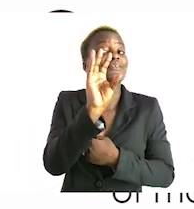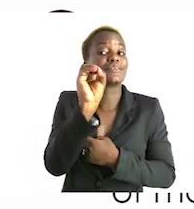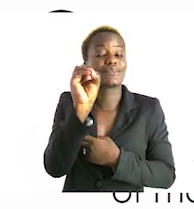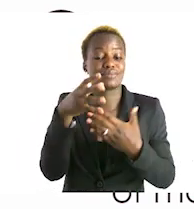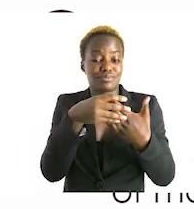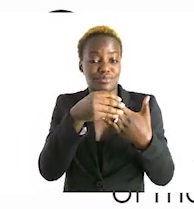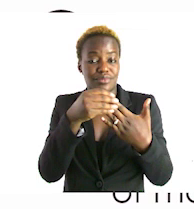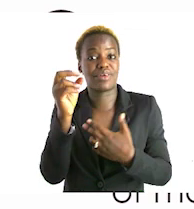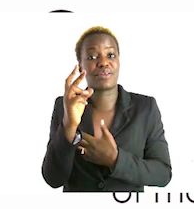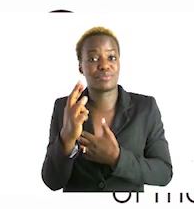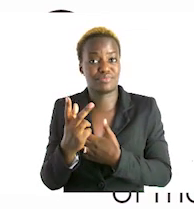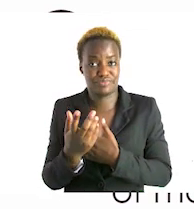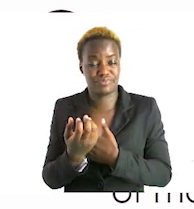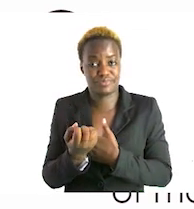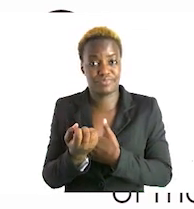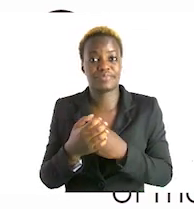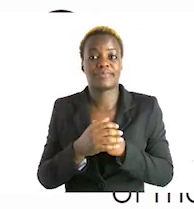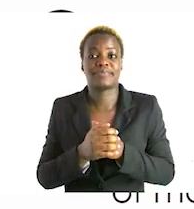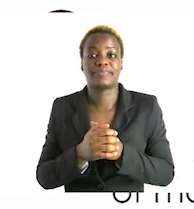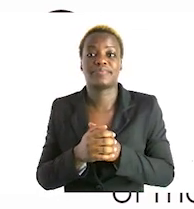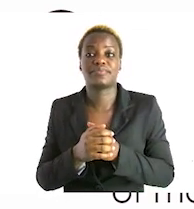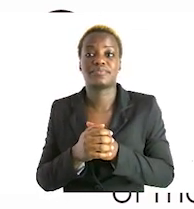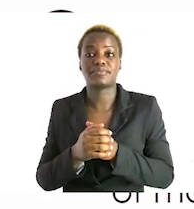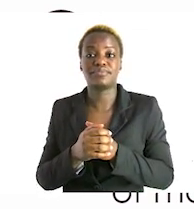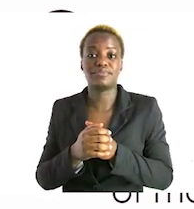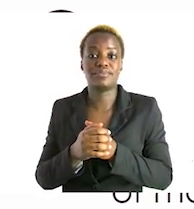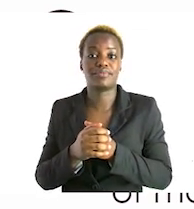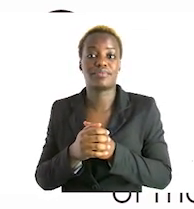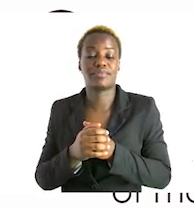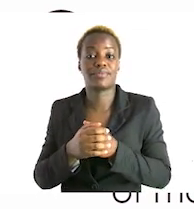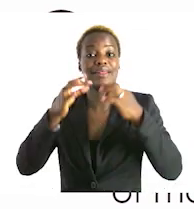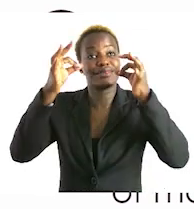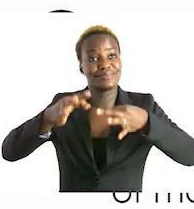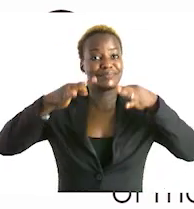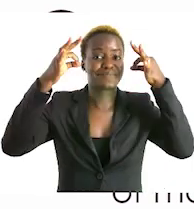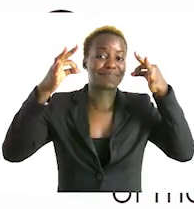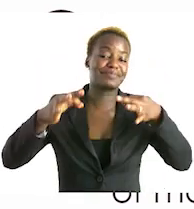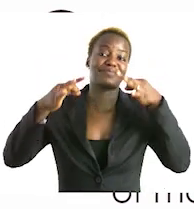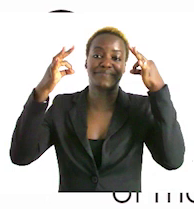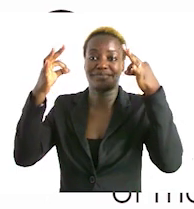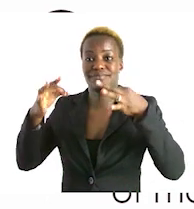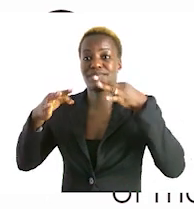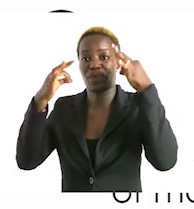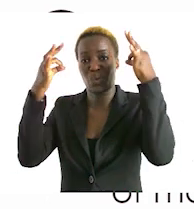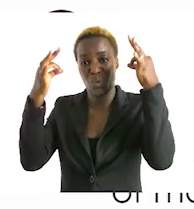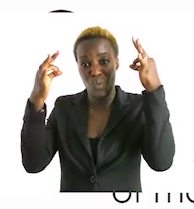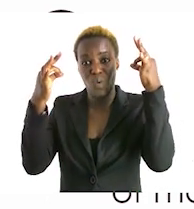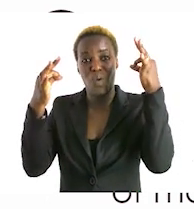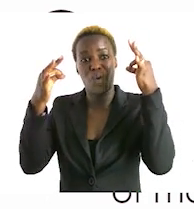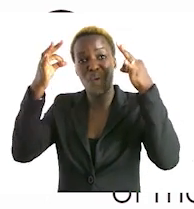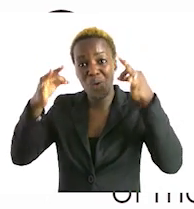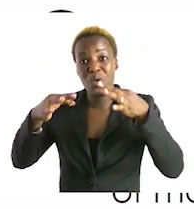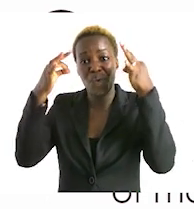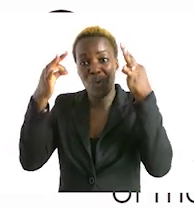namurbian dollars very good we go all the way to choir and dance i would like for you